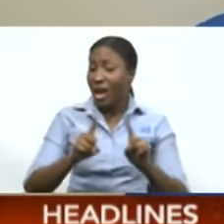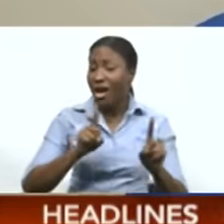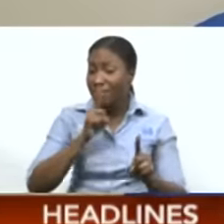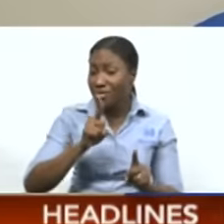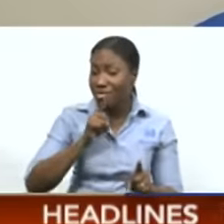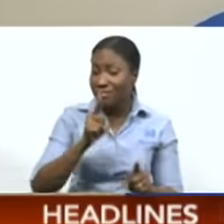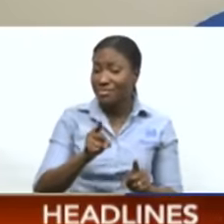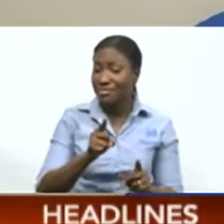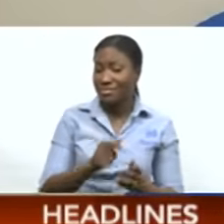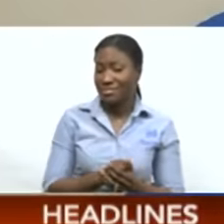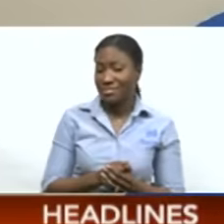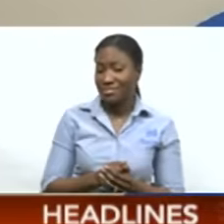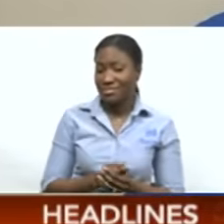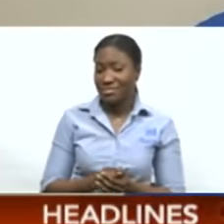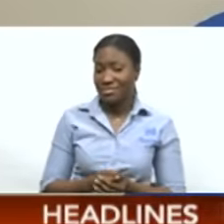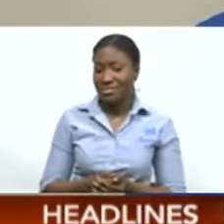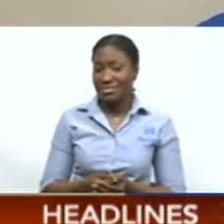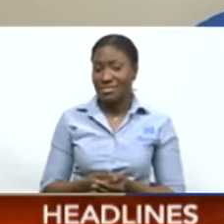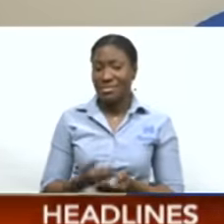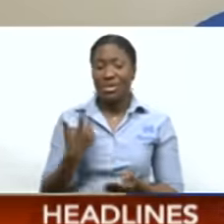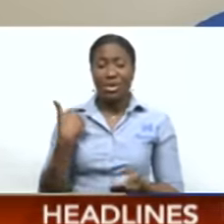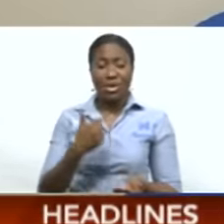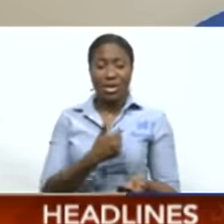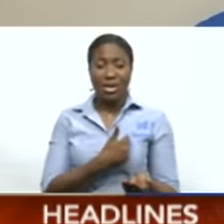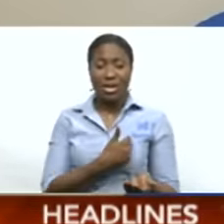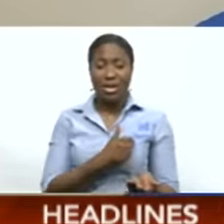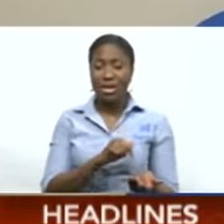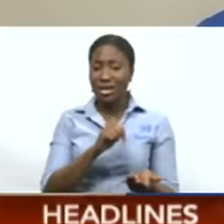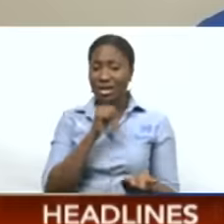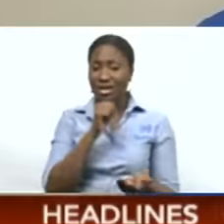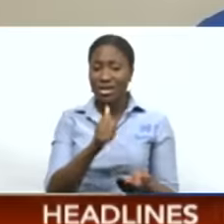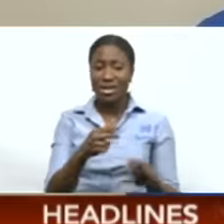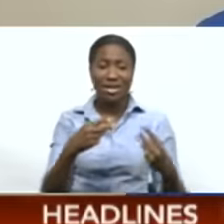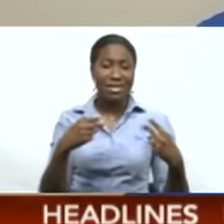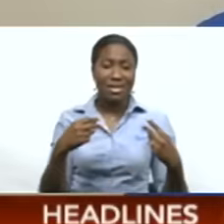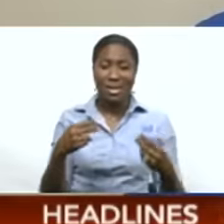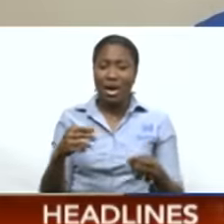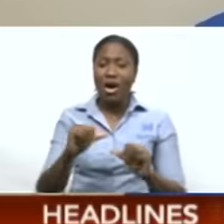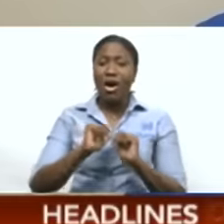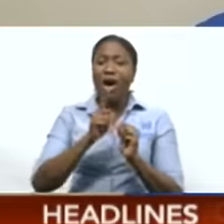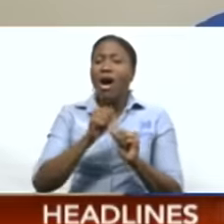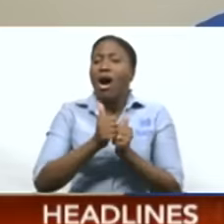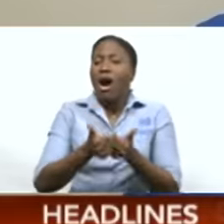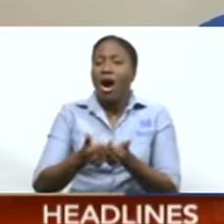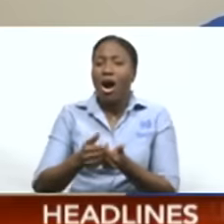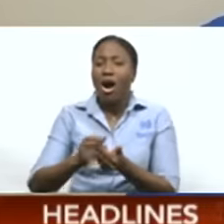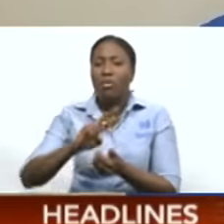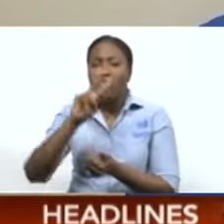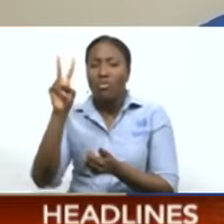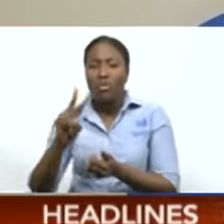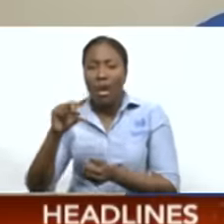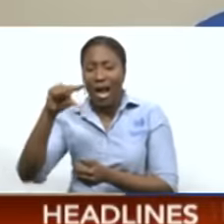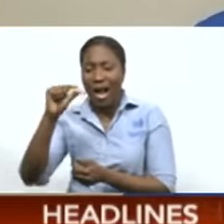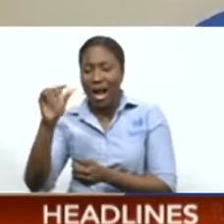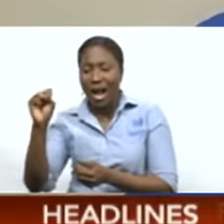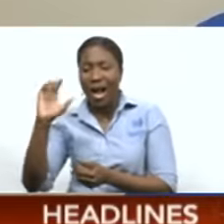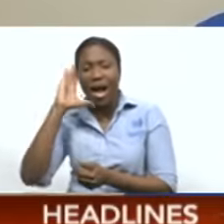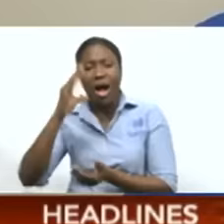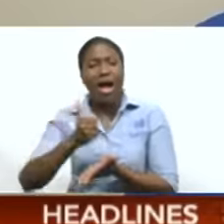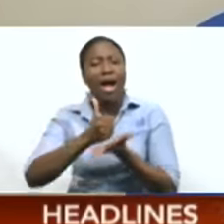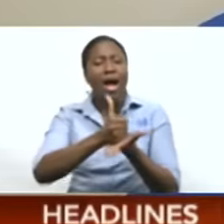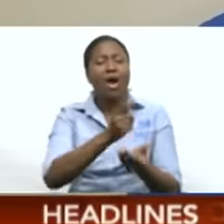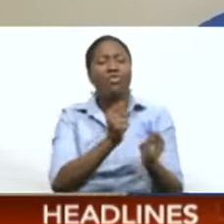extremely far away from any sort of benefits from the dragon gas deal. And in fact, we have